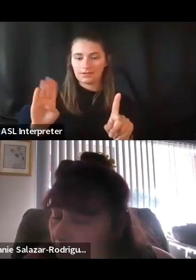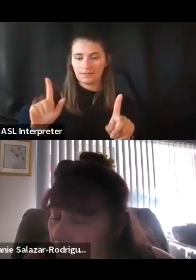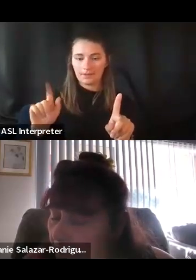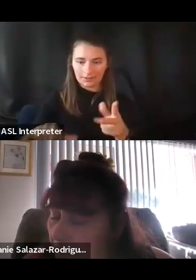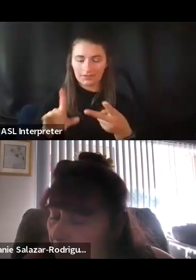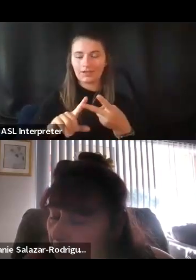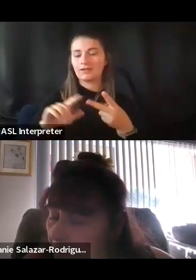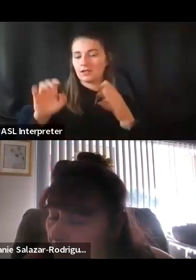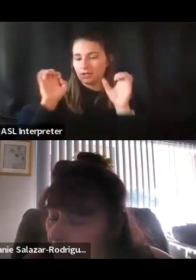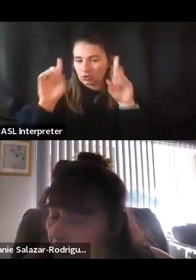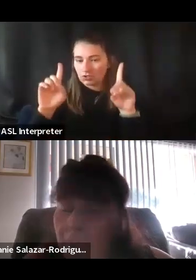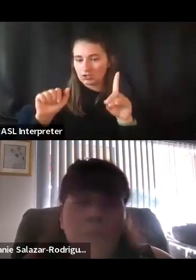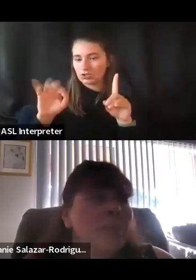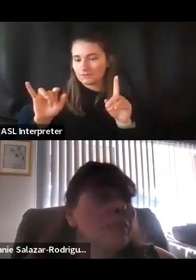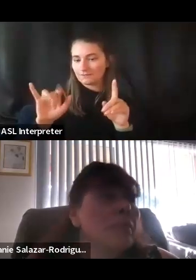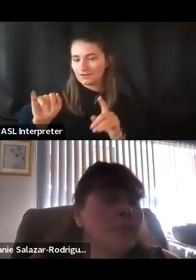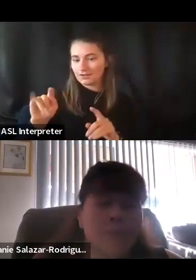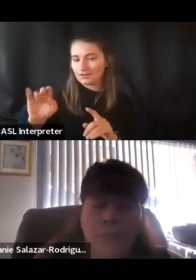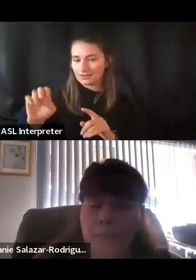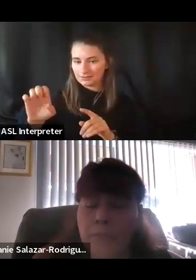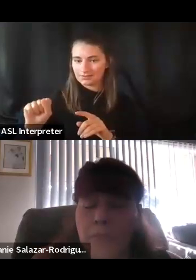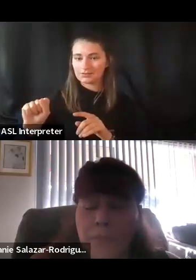affiliates. It was really awesome.